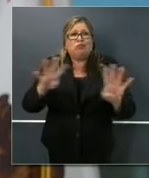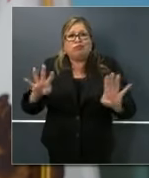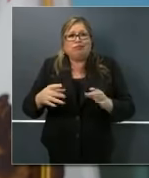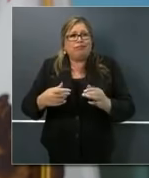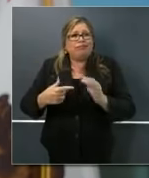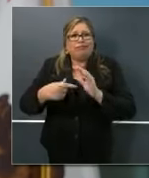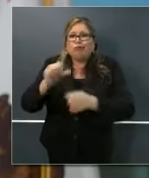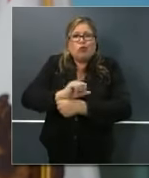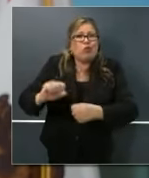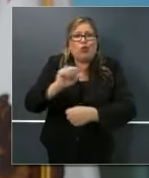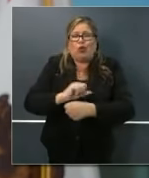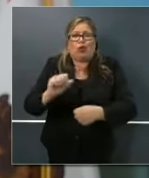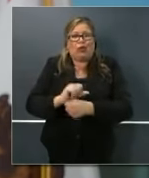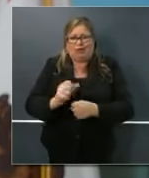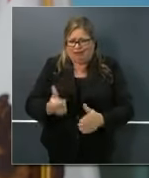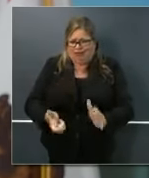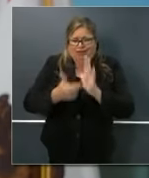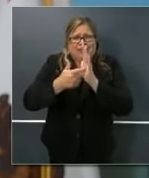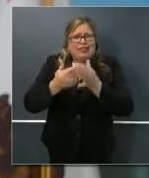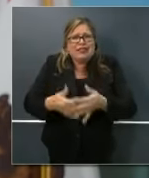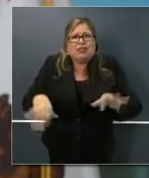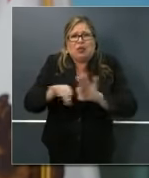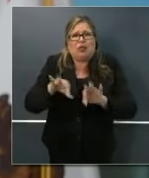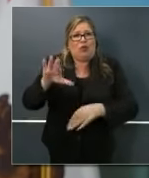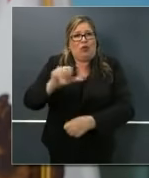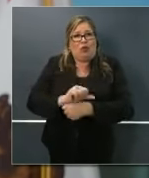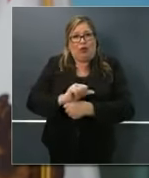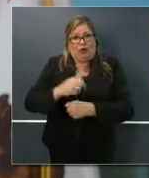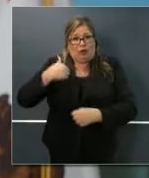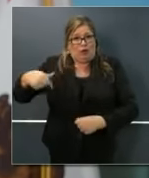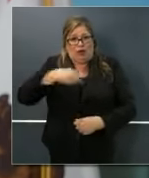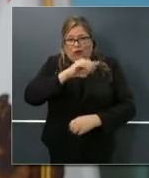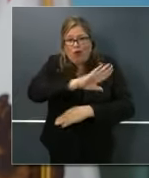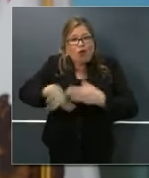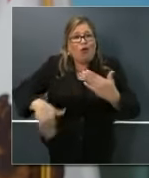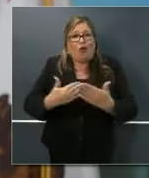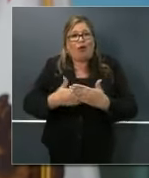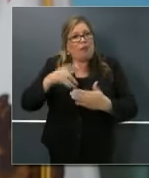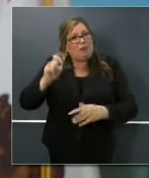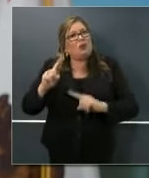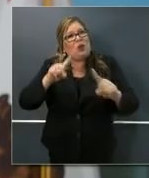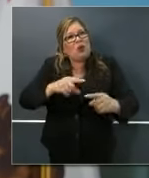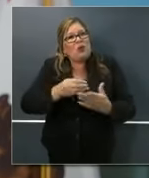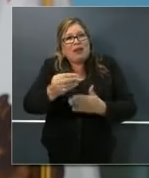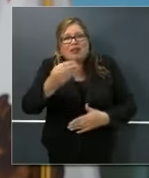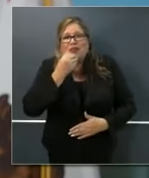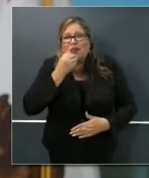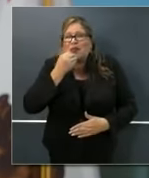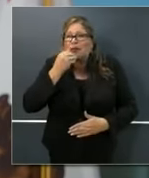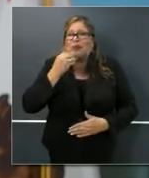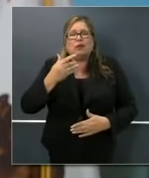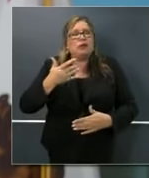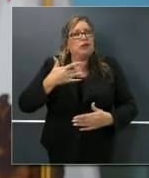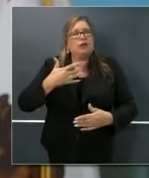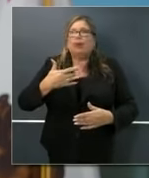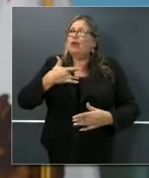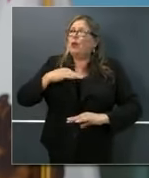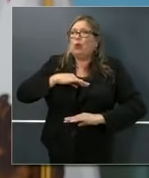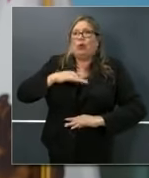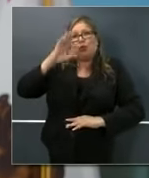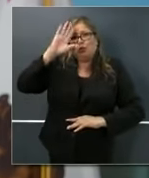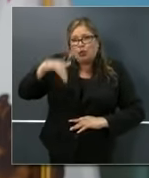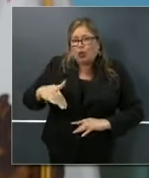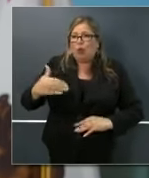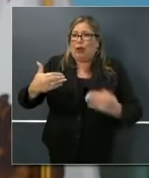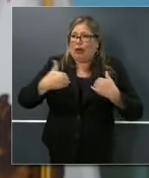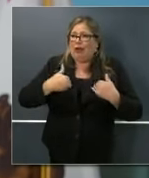needs that all of us have of going to the grocery store and knowing those stores are stocked and knowing what is essential is